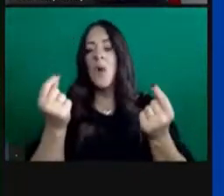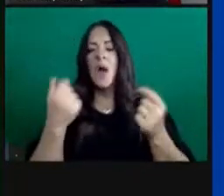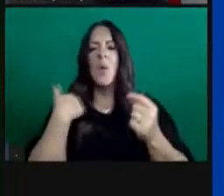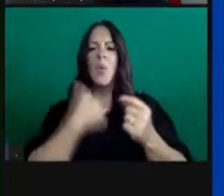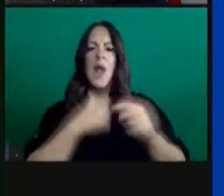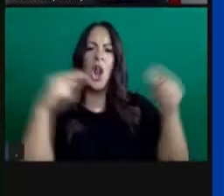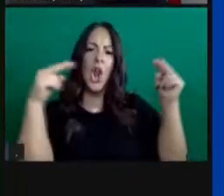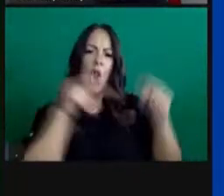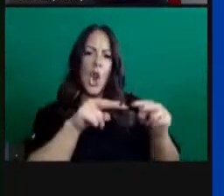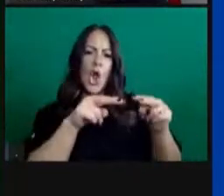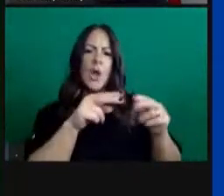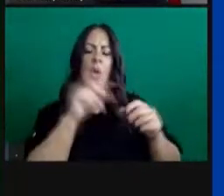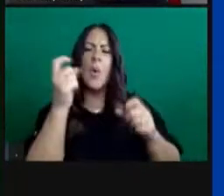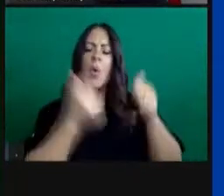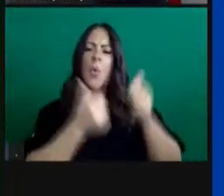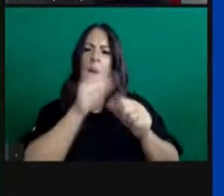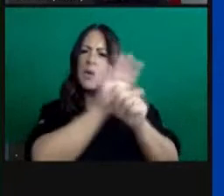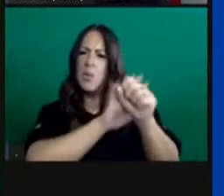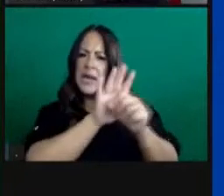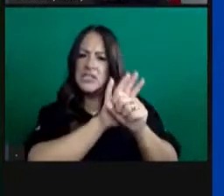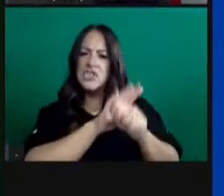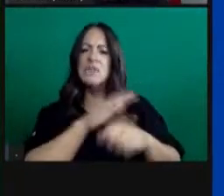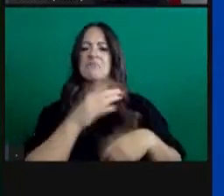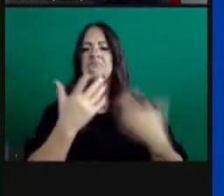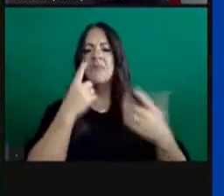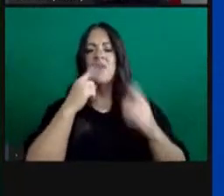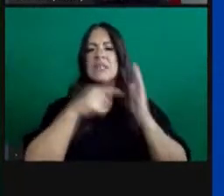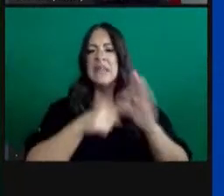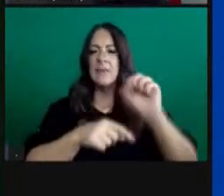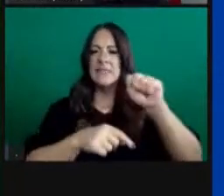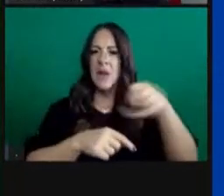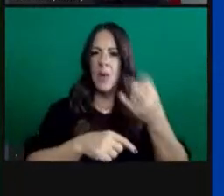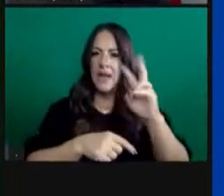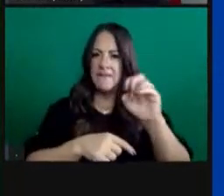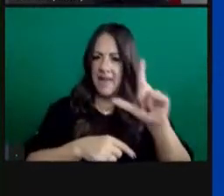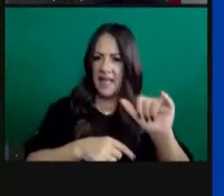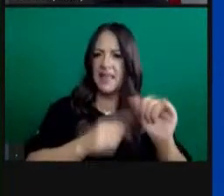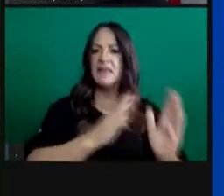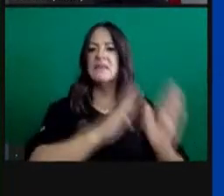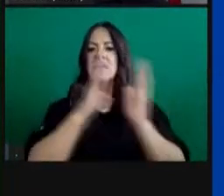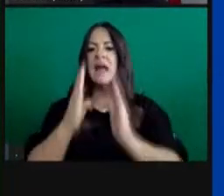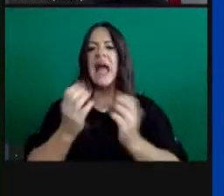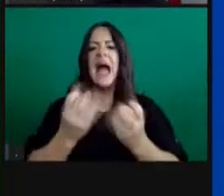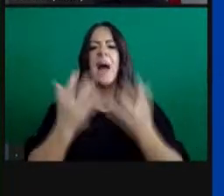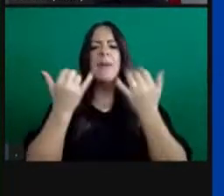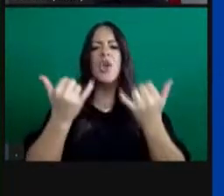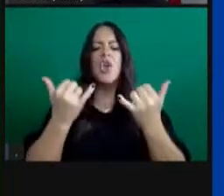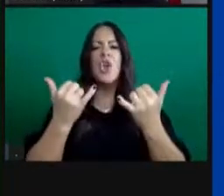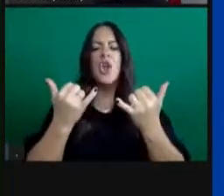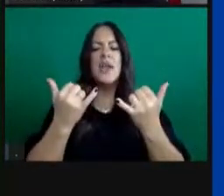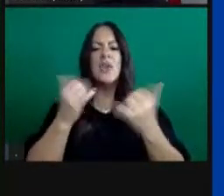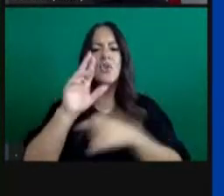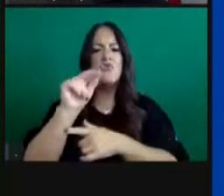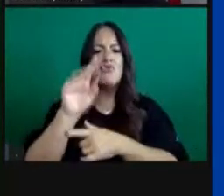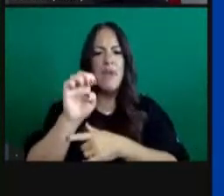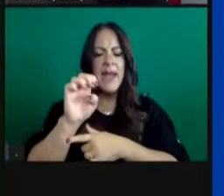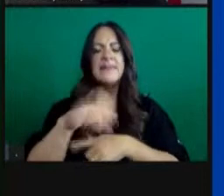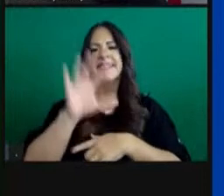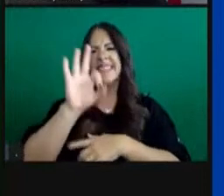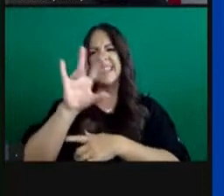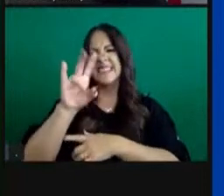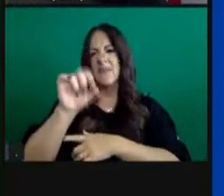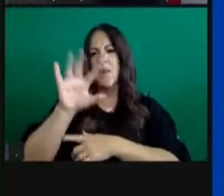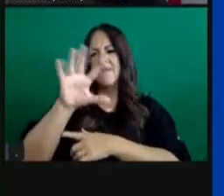case rate, 97.5 cases per 100,000 per day transmission rate or that are effective that we